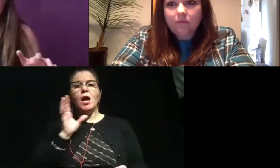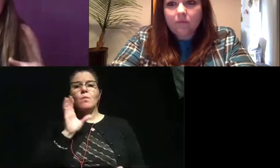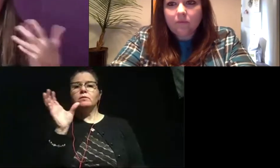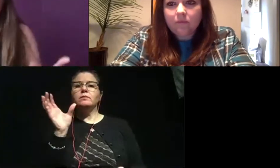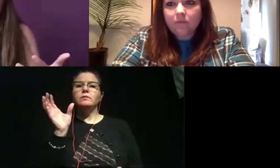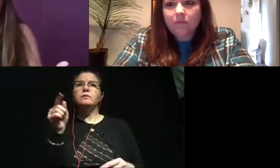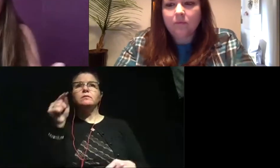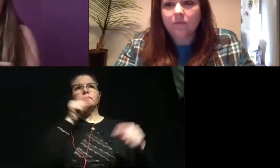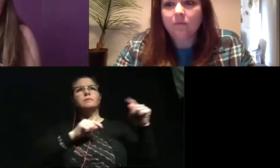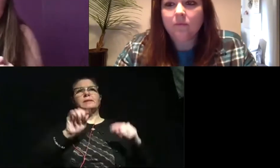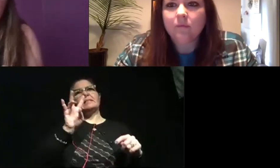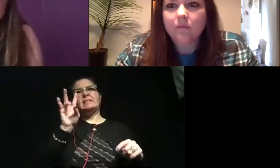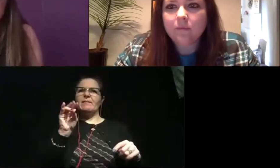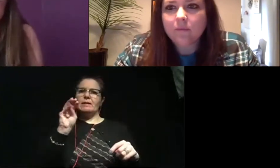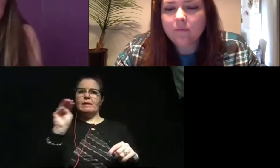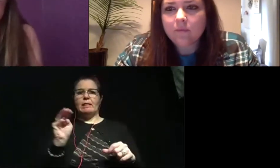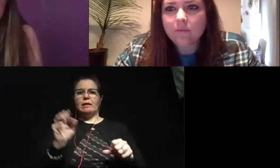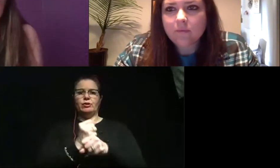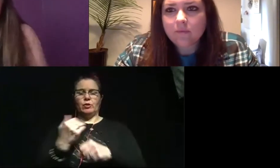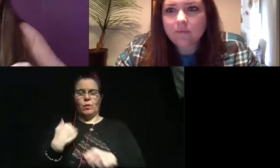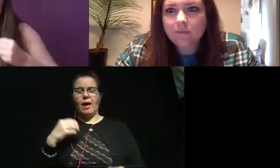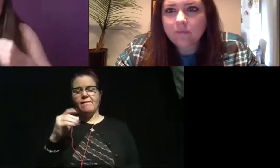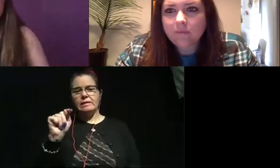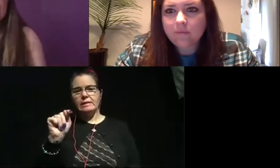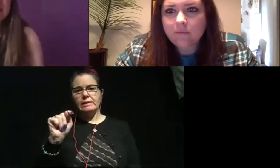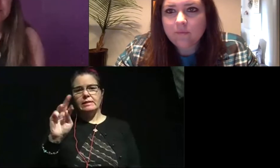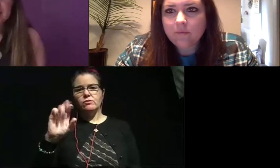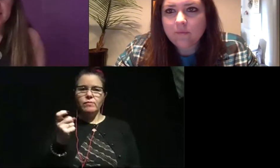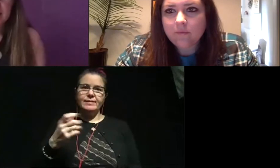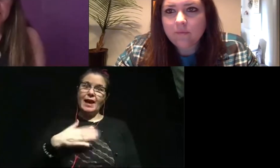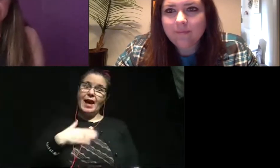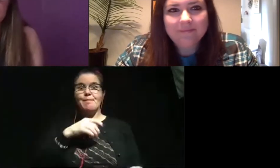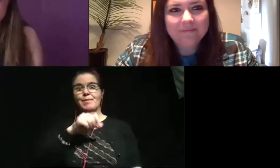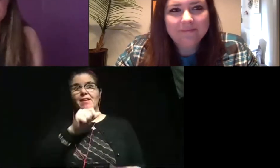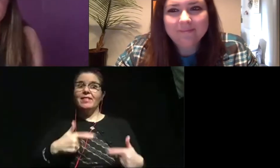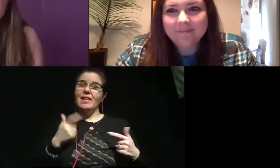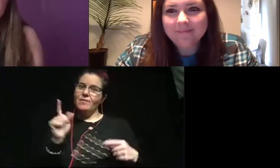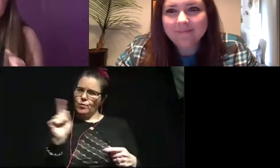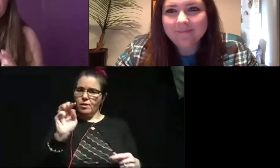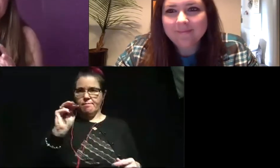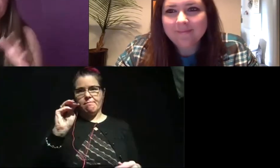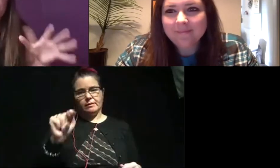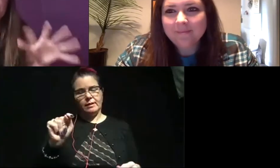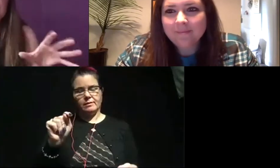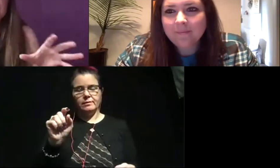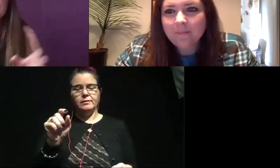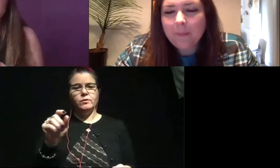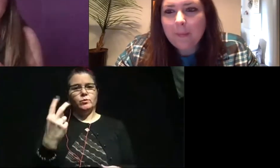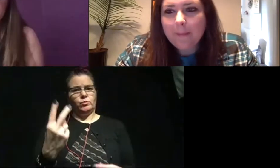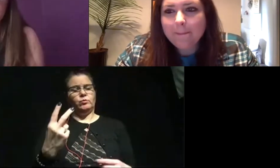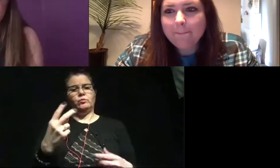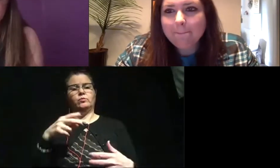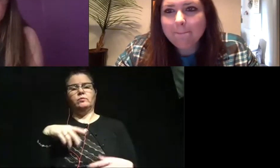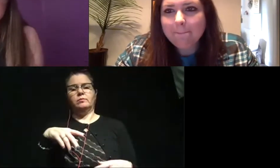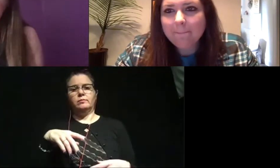70 million years ago where I know T-Rex was happy and loving life in Montana. All right. So those are the two main things we